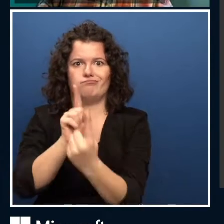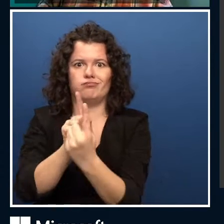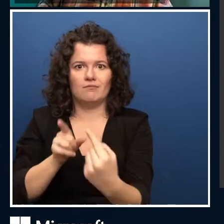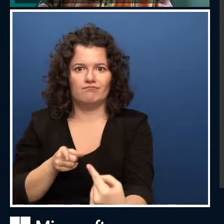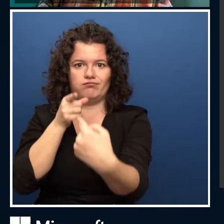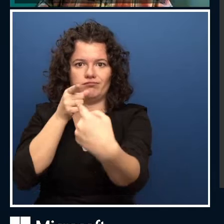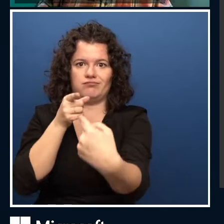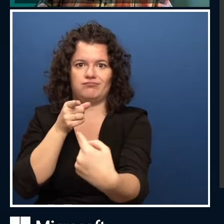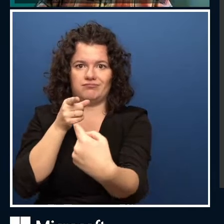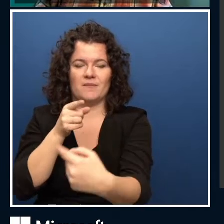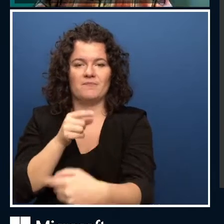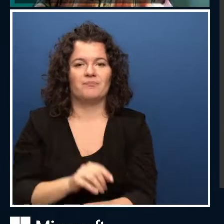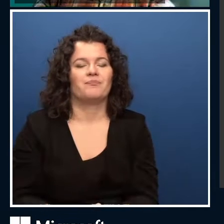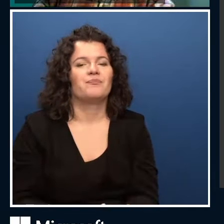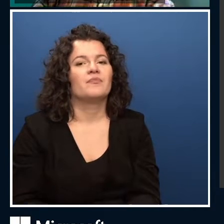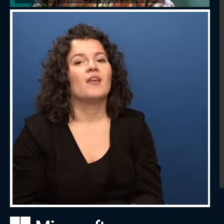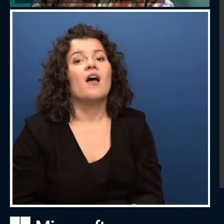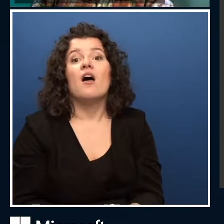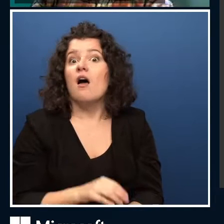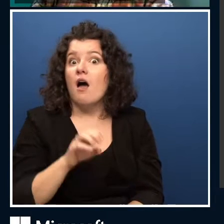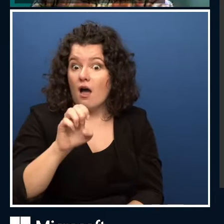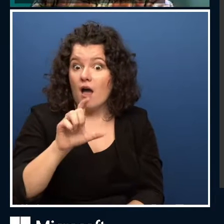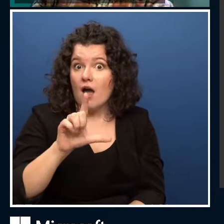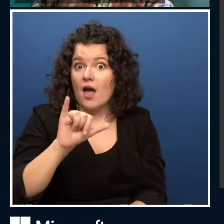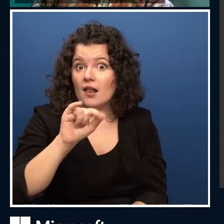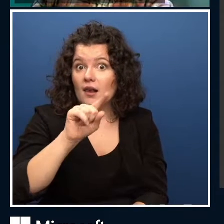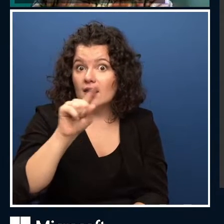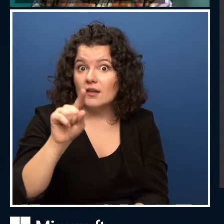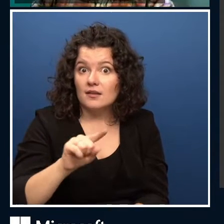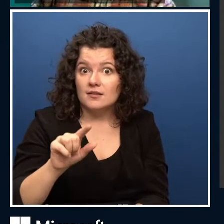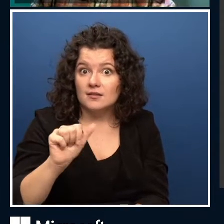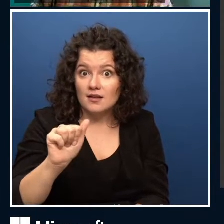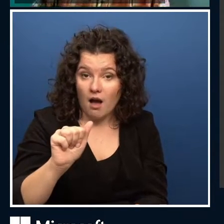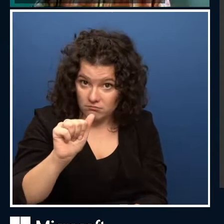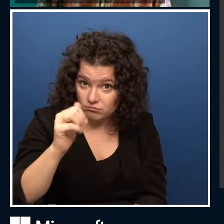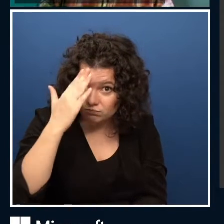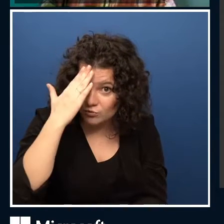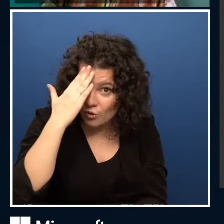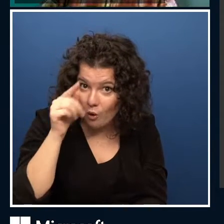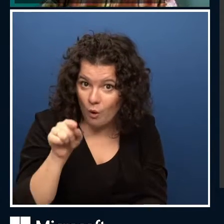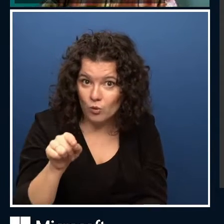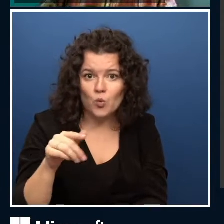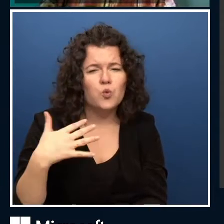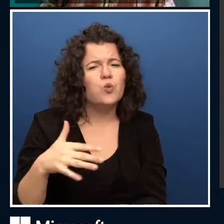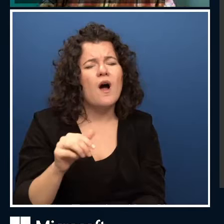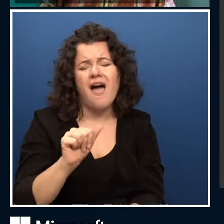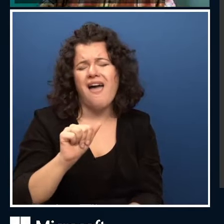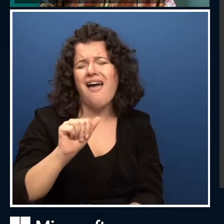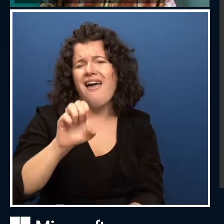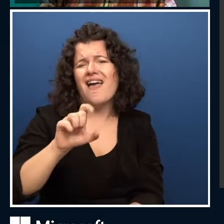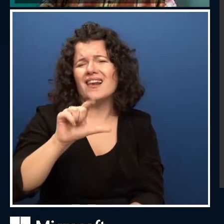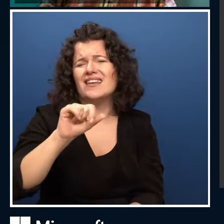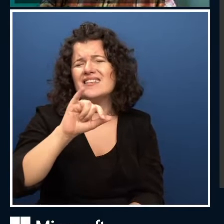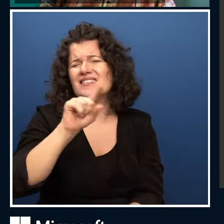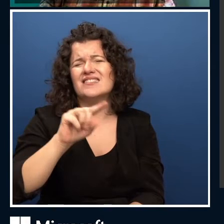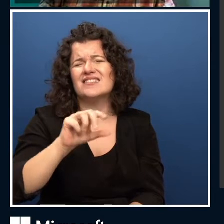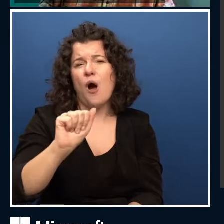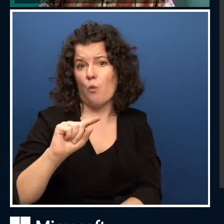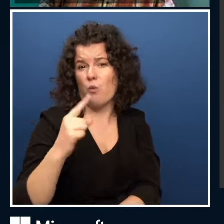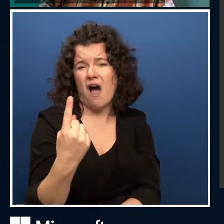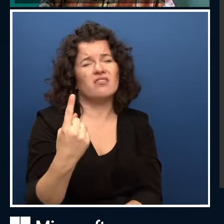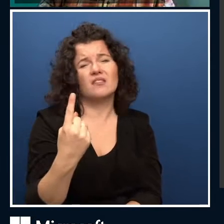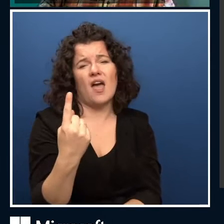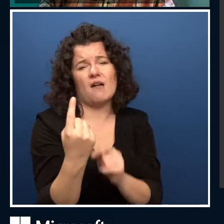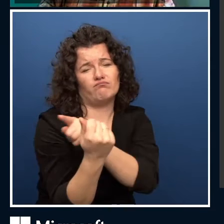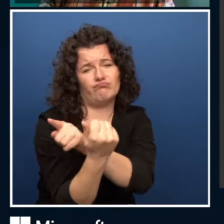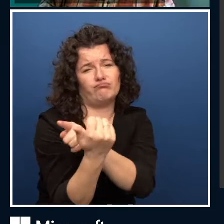things like Eliza, the talking bot. Now, Eliza came in many forms. Interestingly, the form I initially heard of